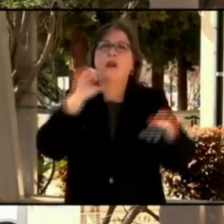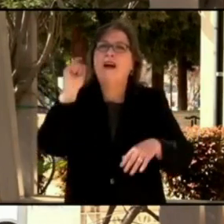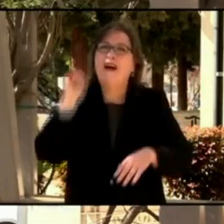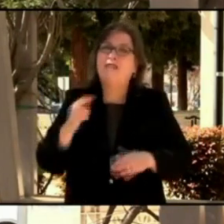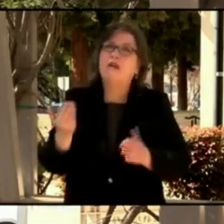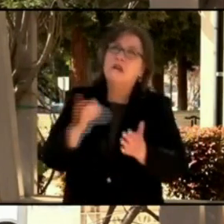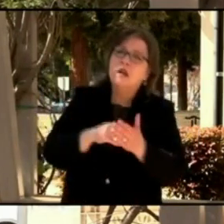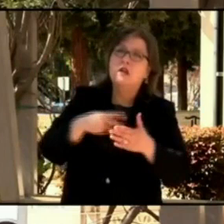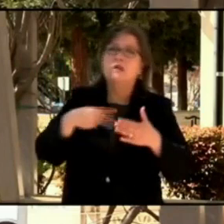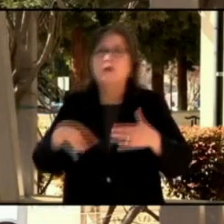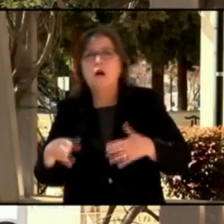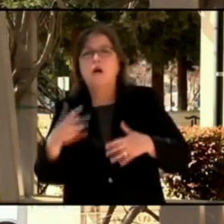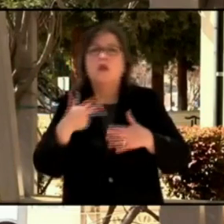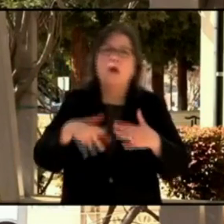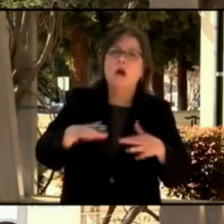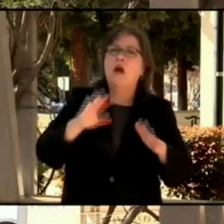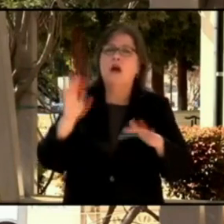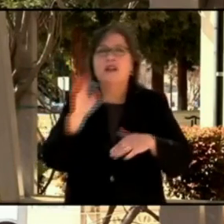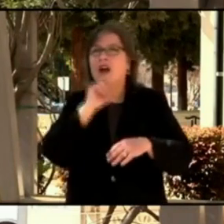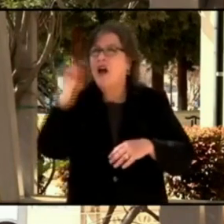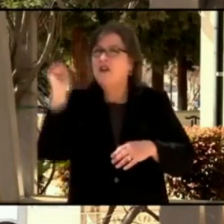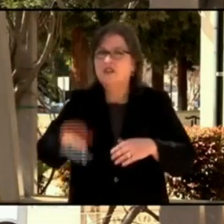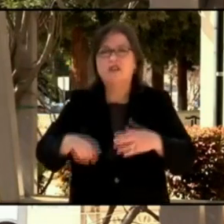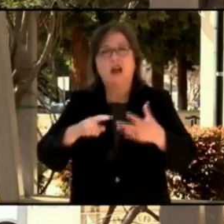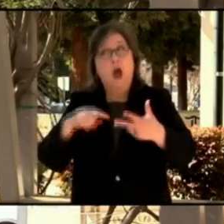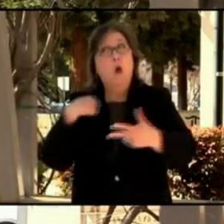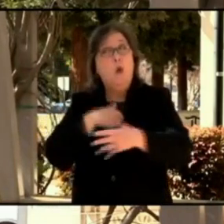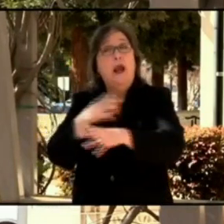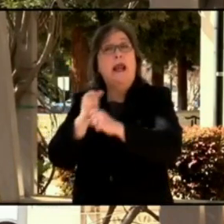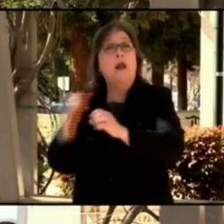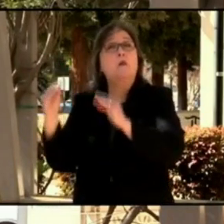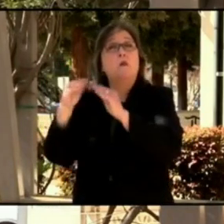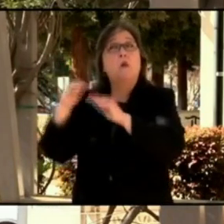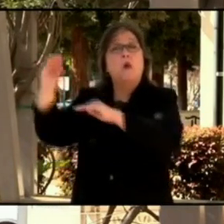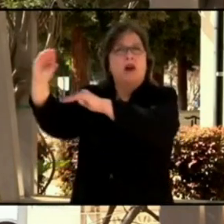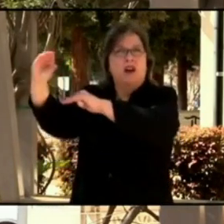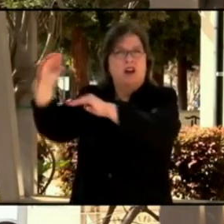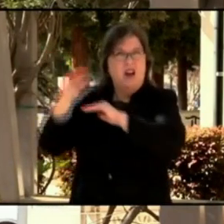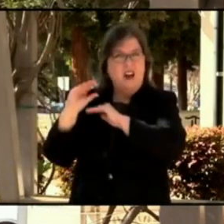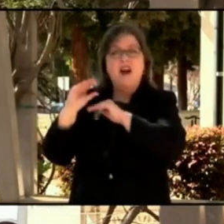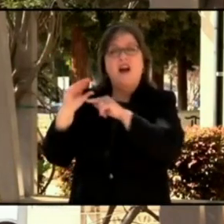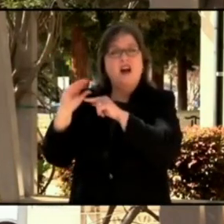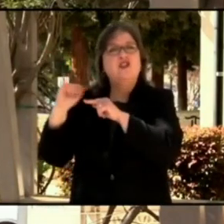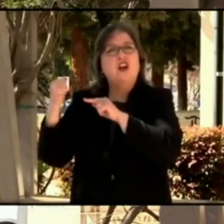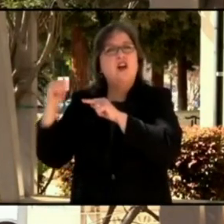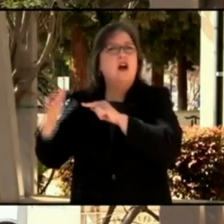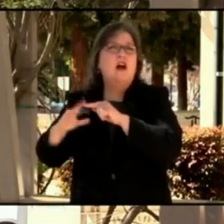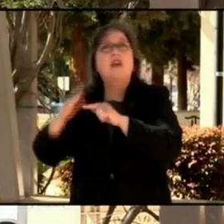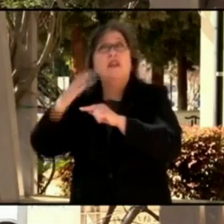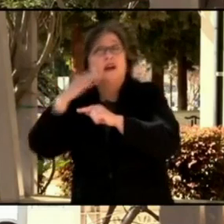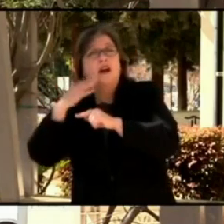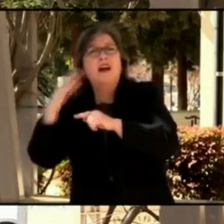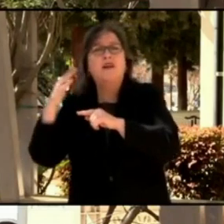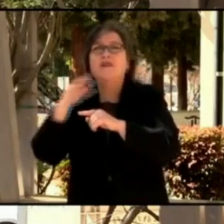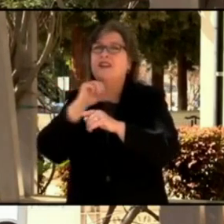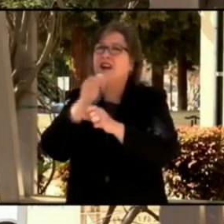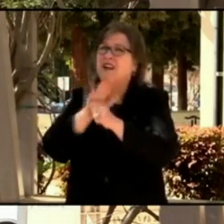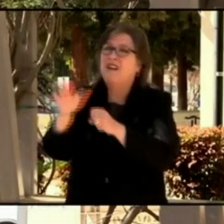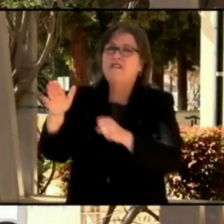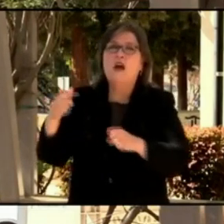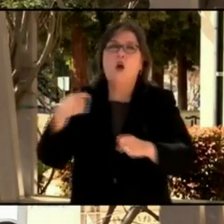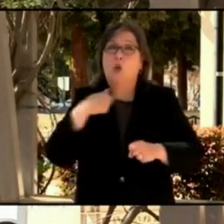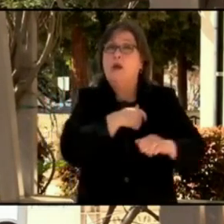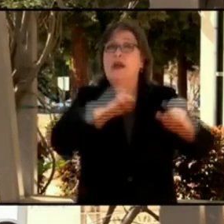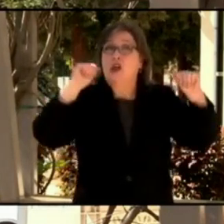we're happy to see that we got more vaccine, however, it's still not enough. We're doing about one third of our capacity in